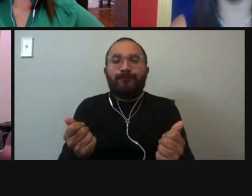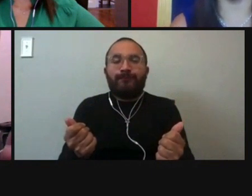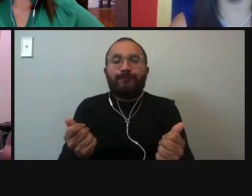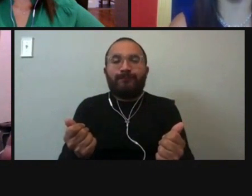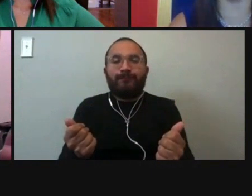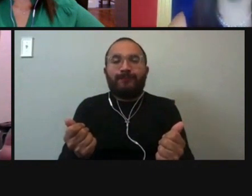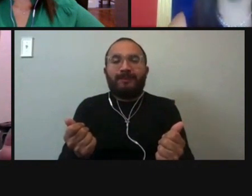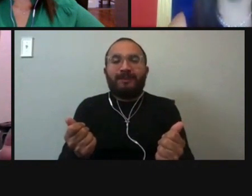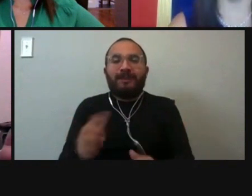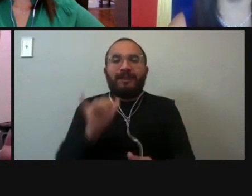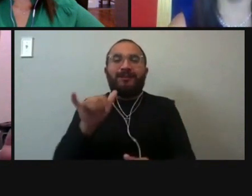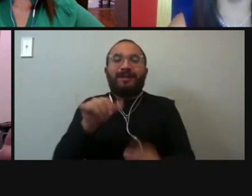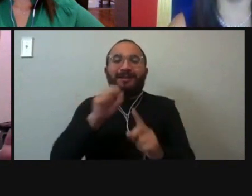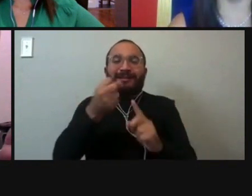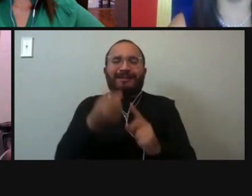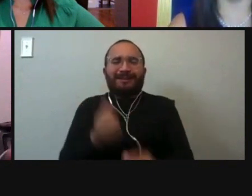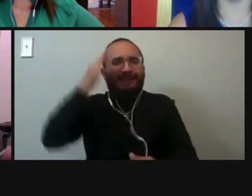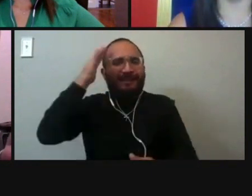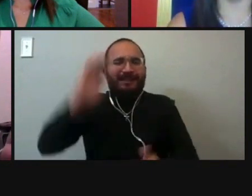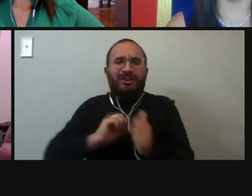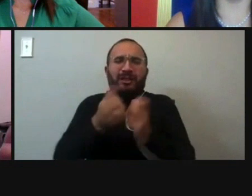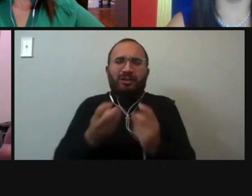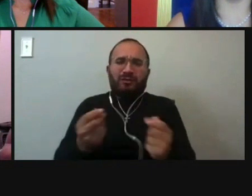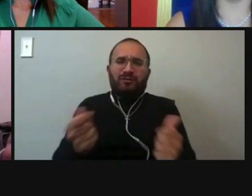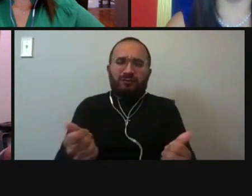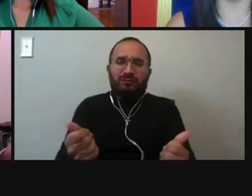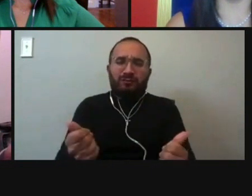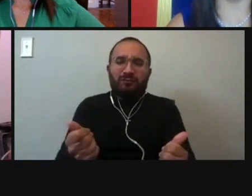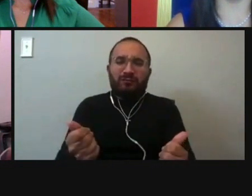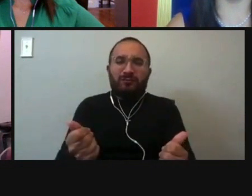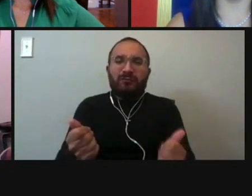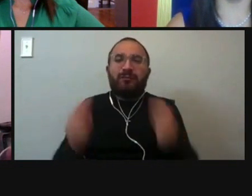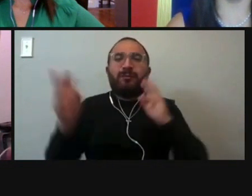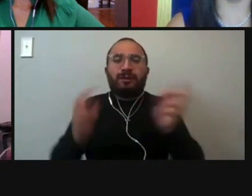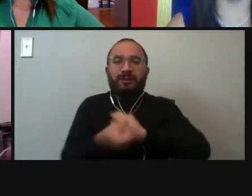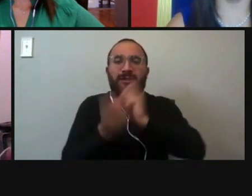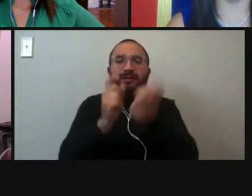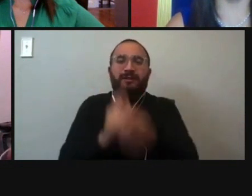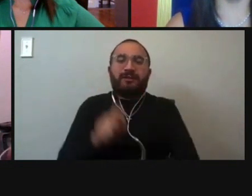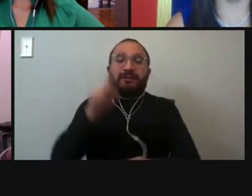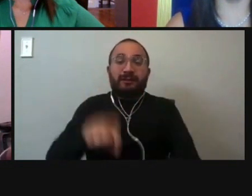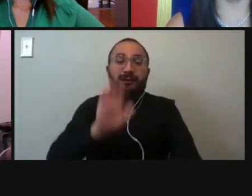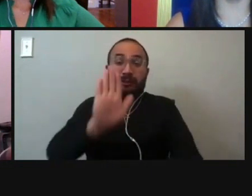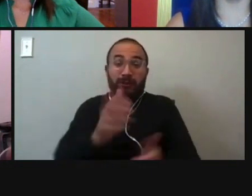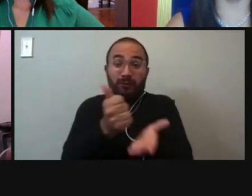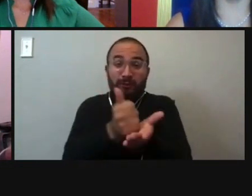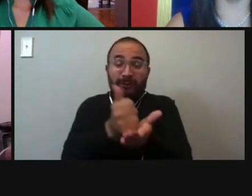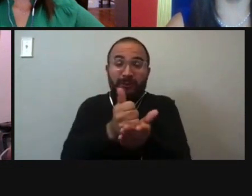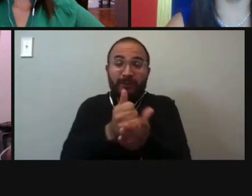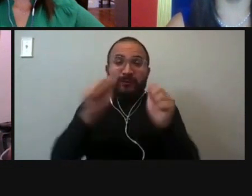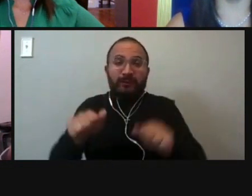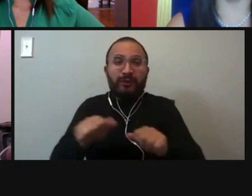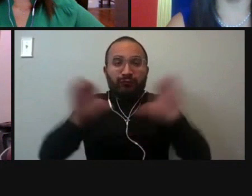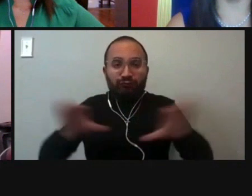how we can possibly affect climate change. I'll need, I'll need your help on that one. Cause I don't know what possibly we could do about